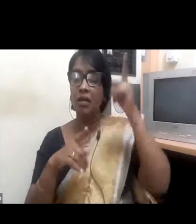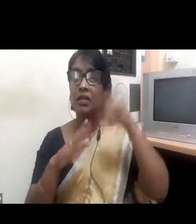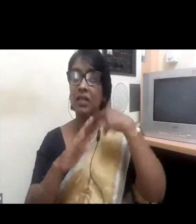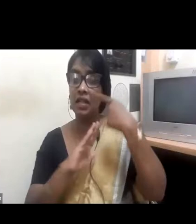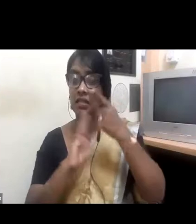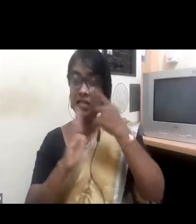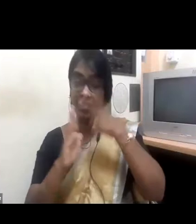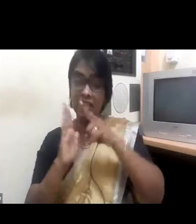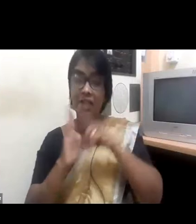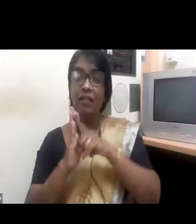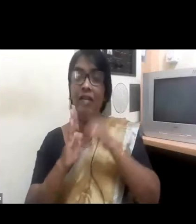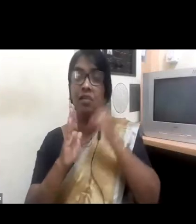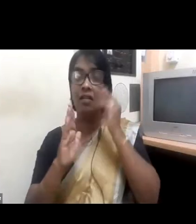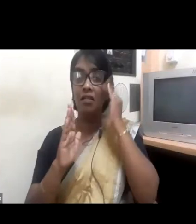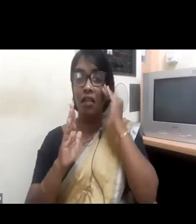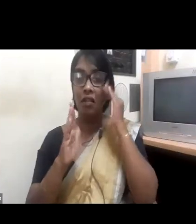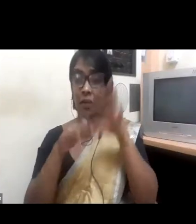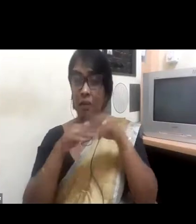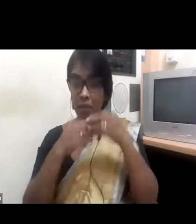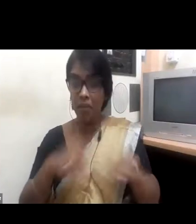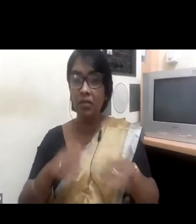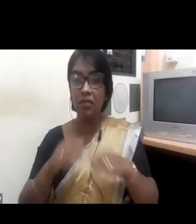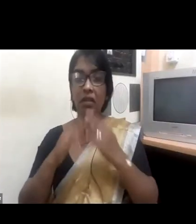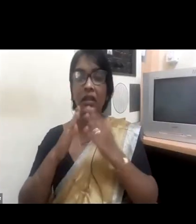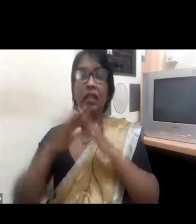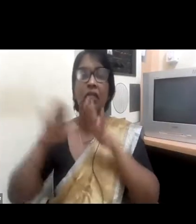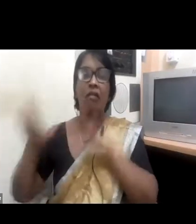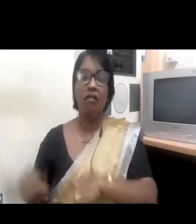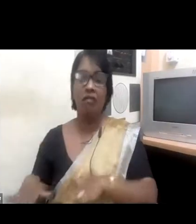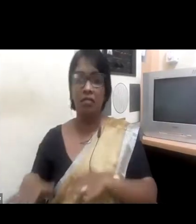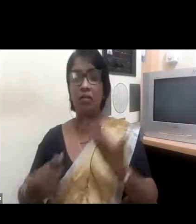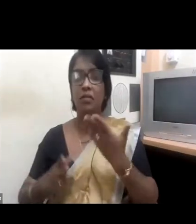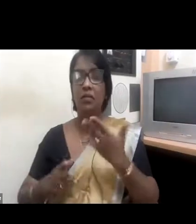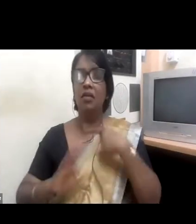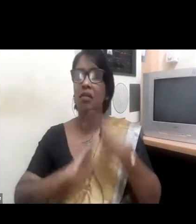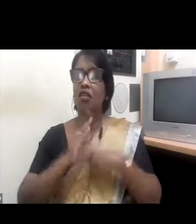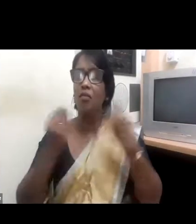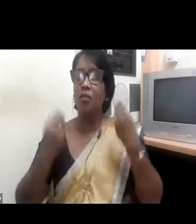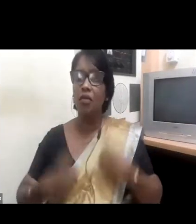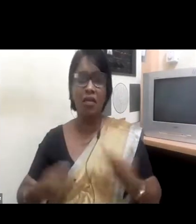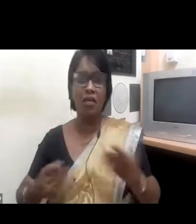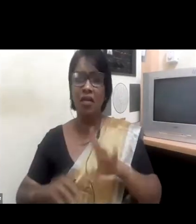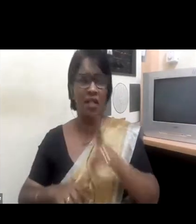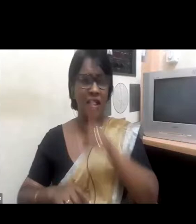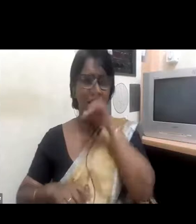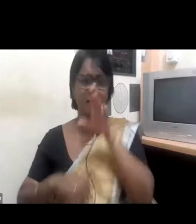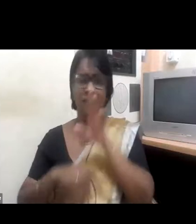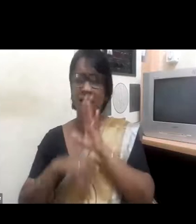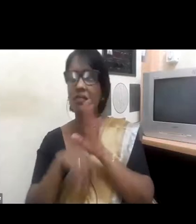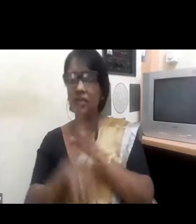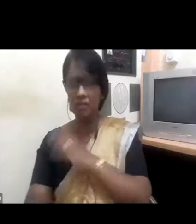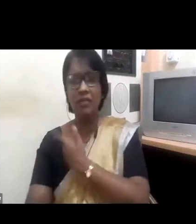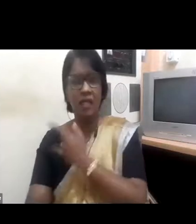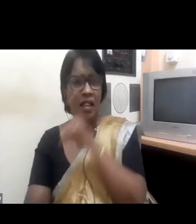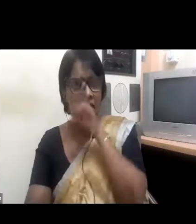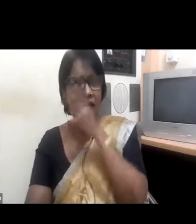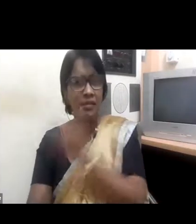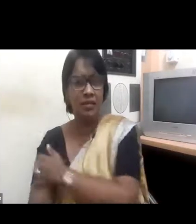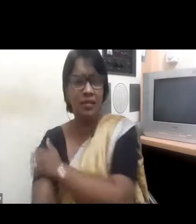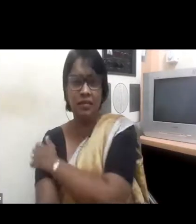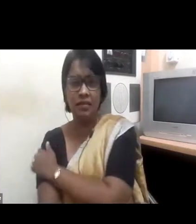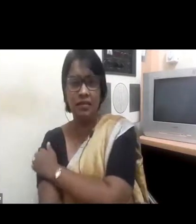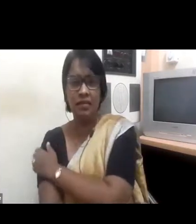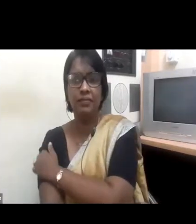loses them, and I think it's a shame. So, I'm not sure when that culture of, you know, protectionism or